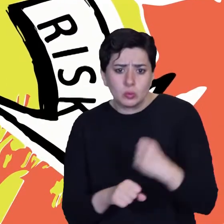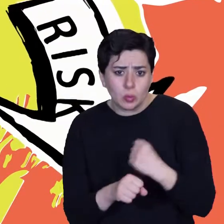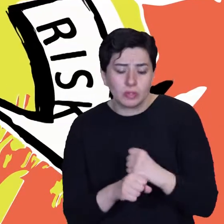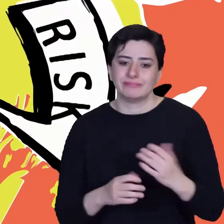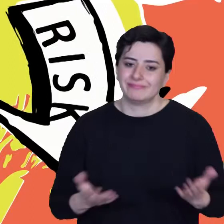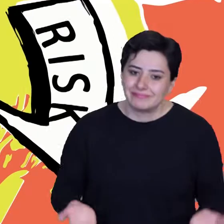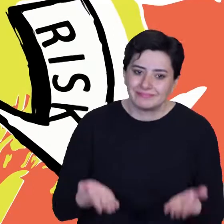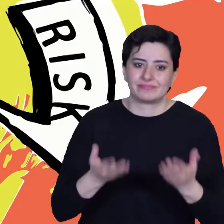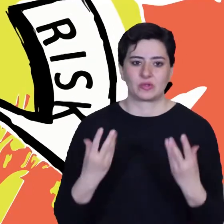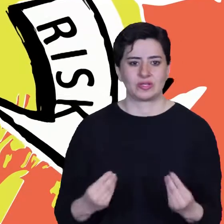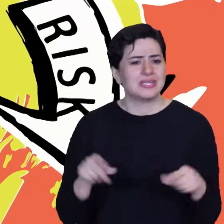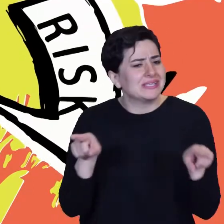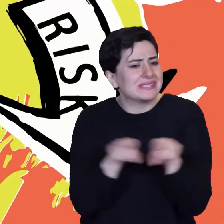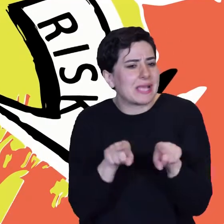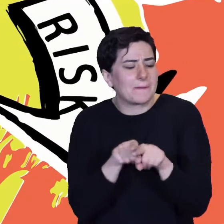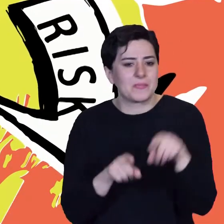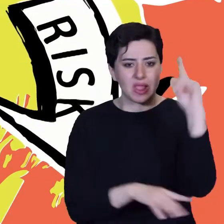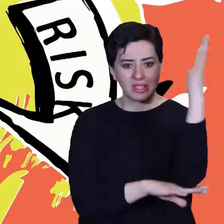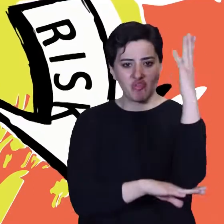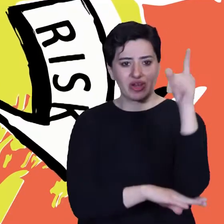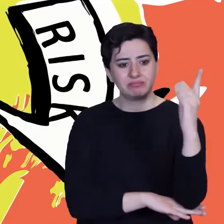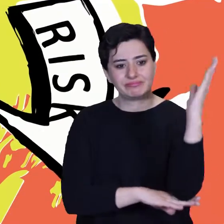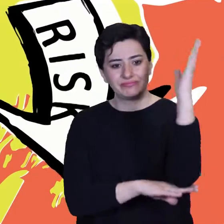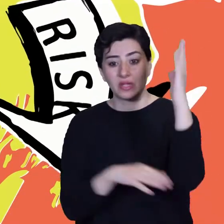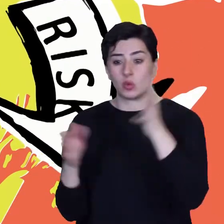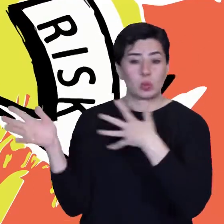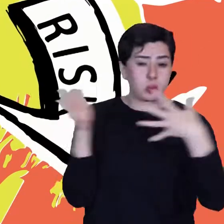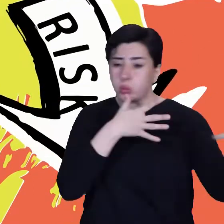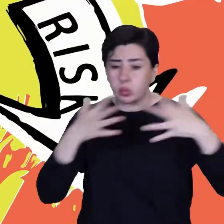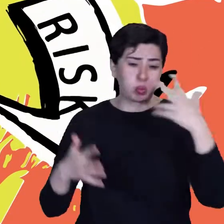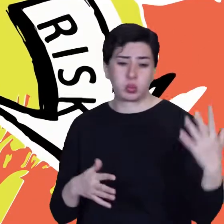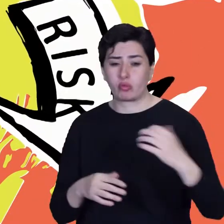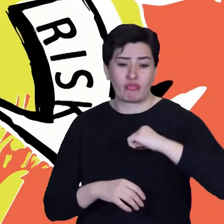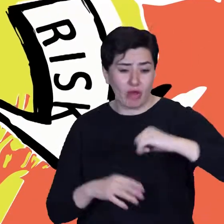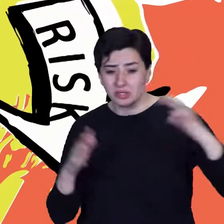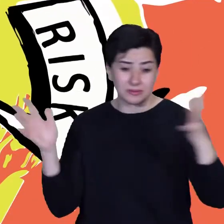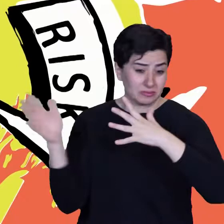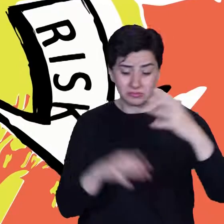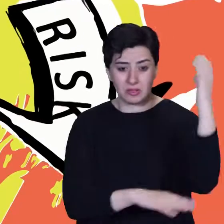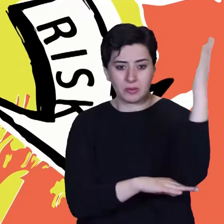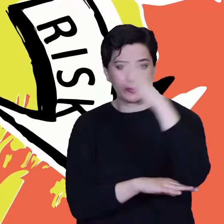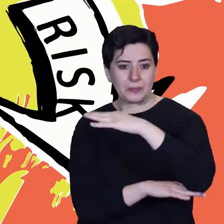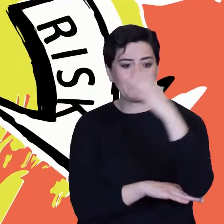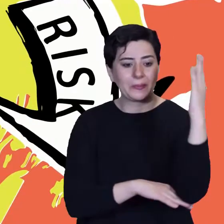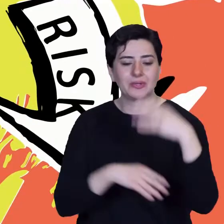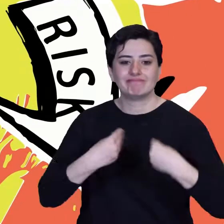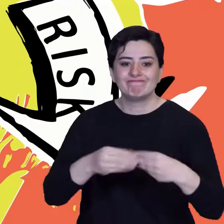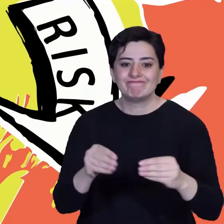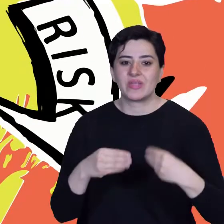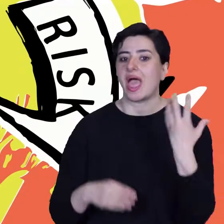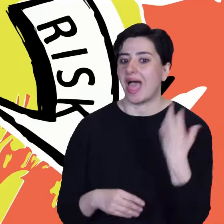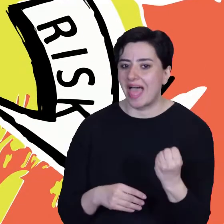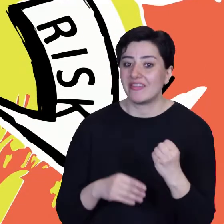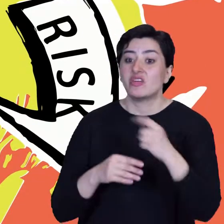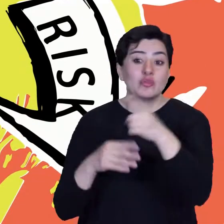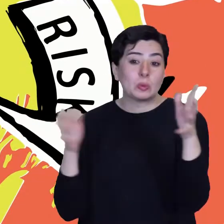bendy palm tree, it gets blown around when the wind is strong, but afterwards it's okay. Target boards side by side